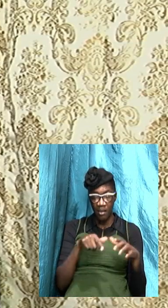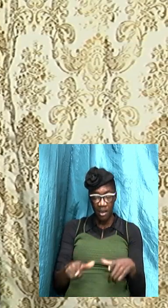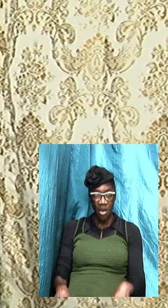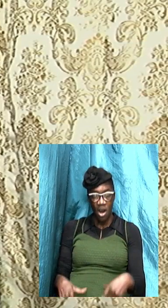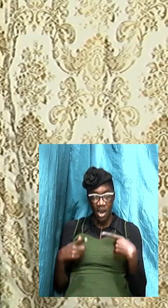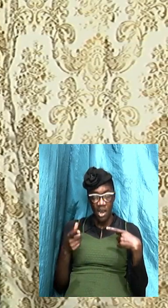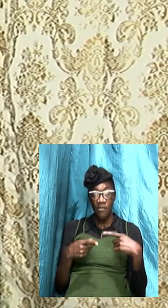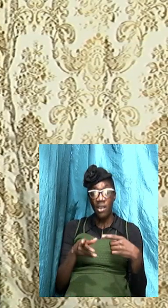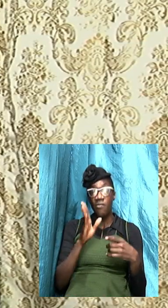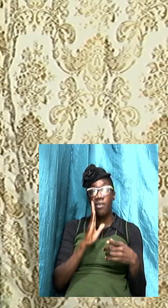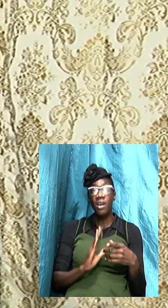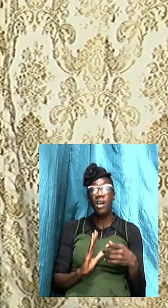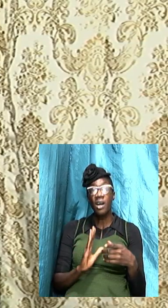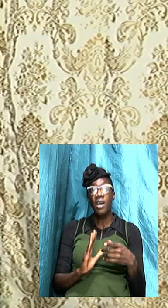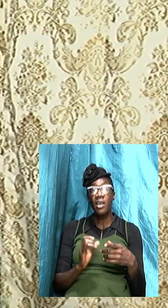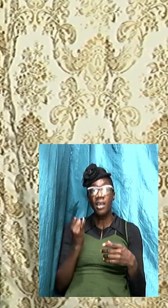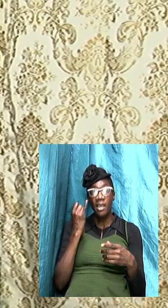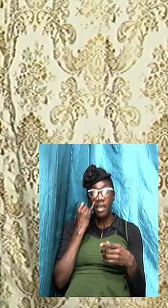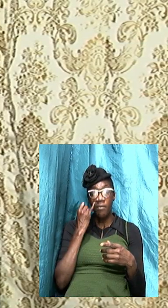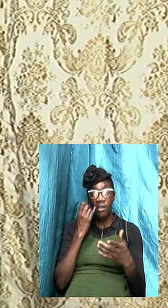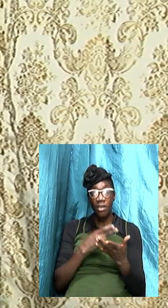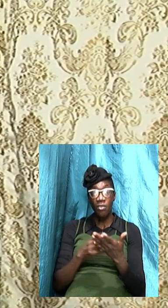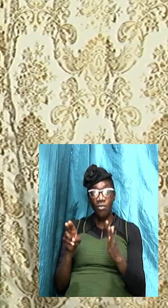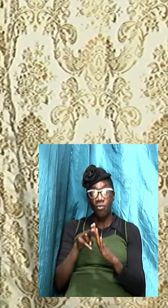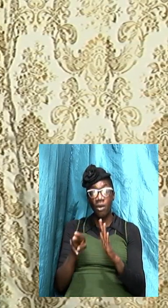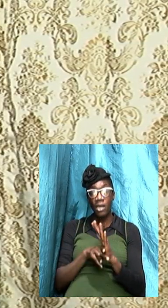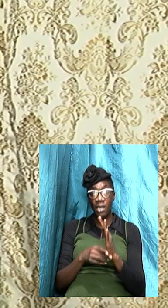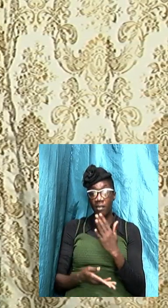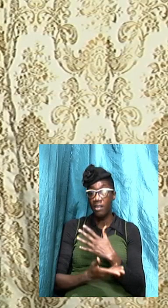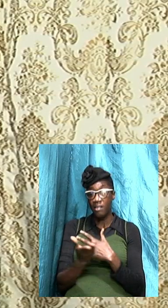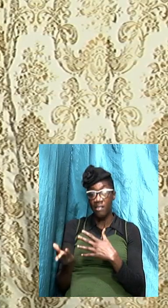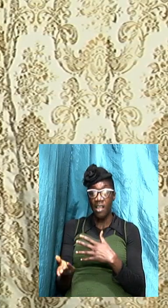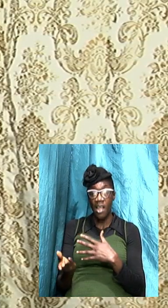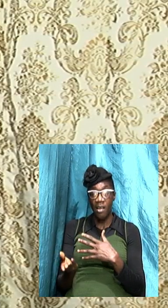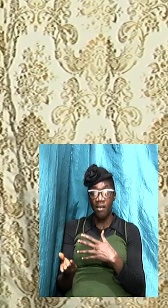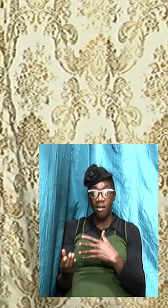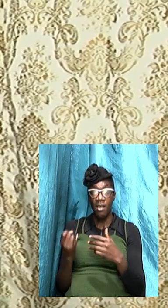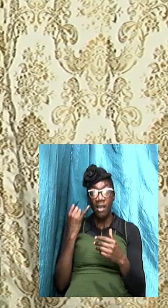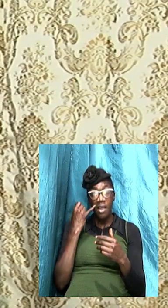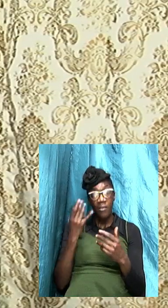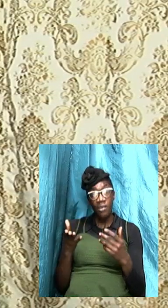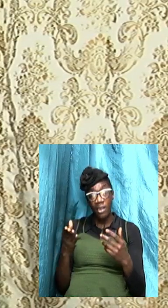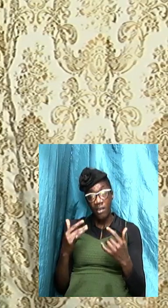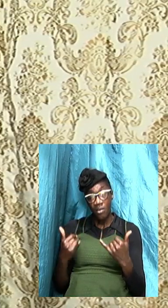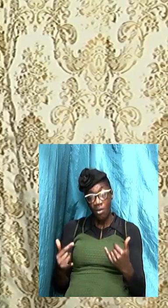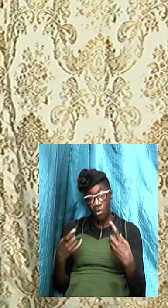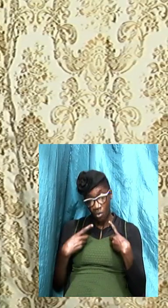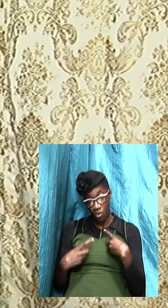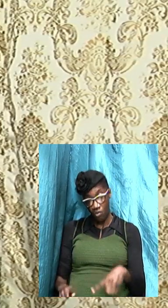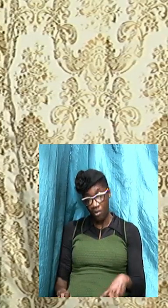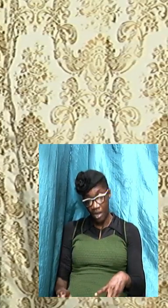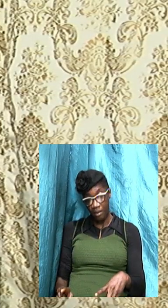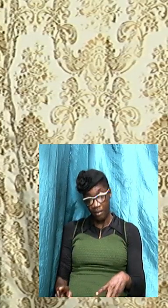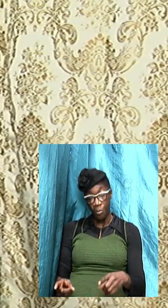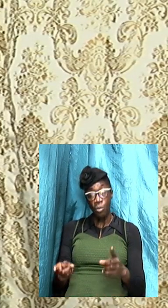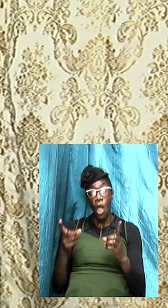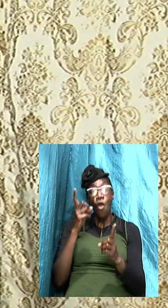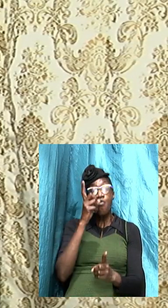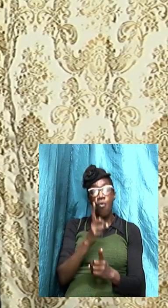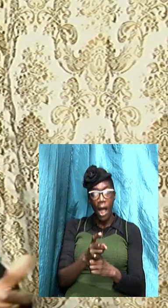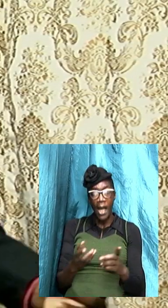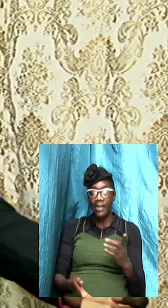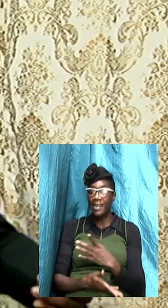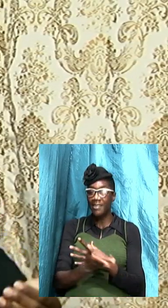for God if it is holiness it is dear if it is how to dress modestly it is dear